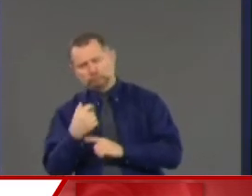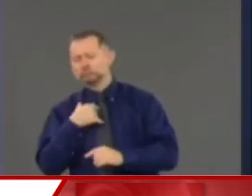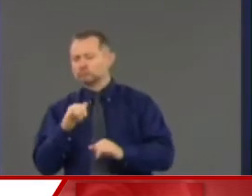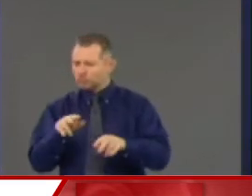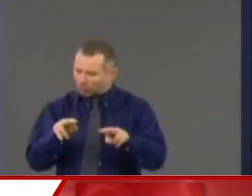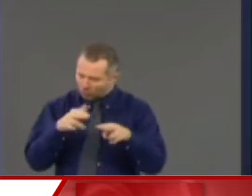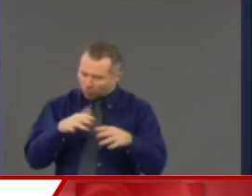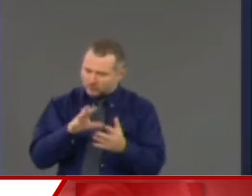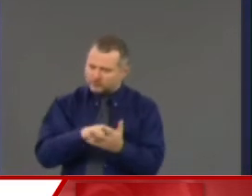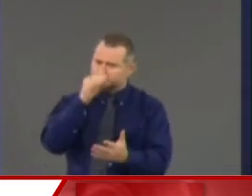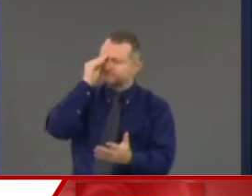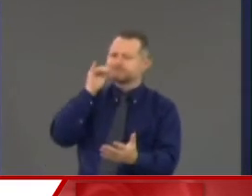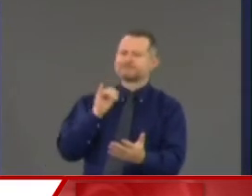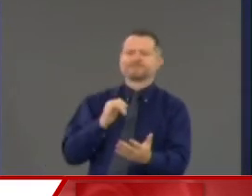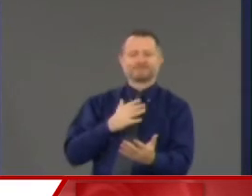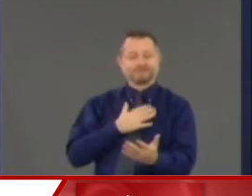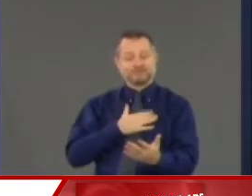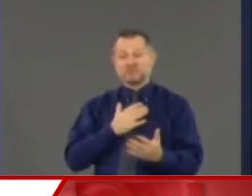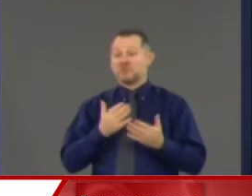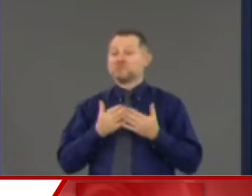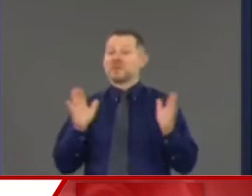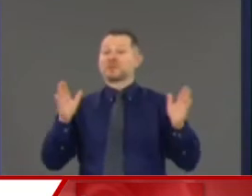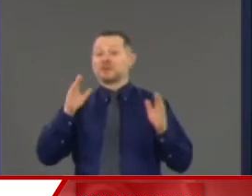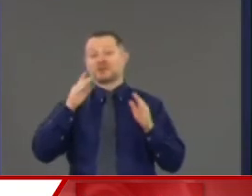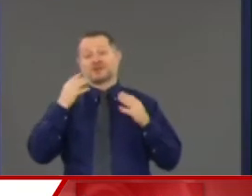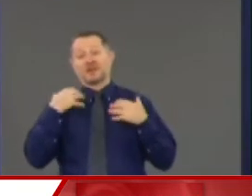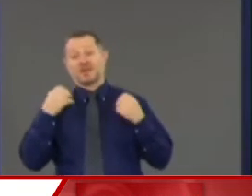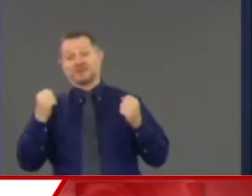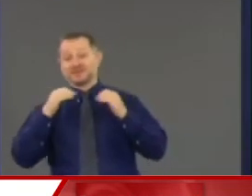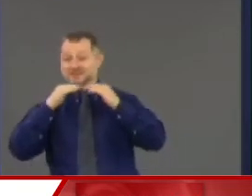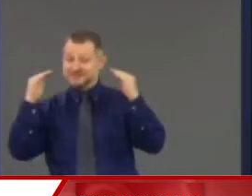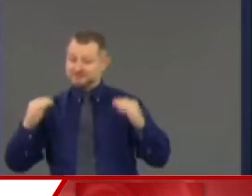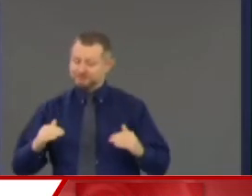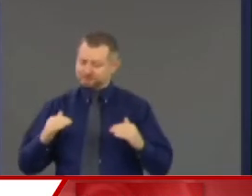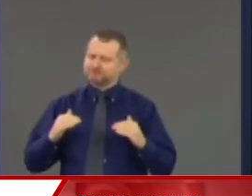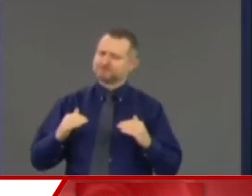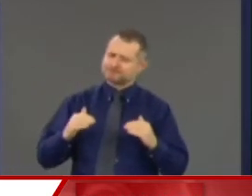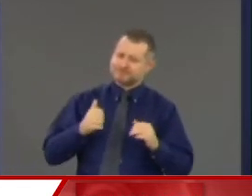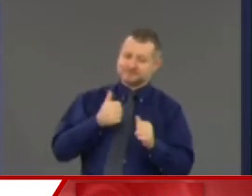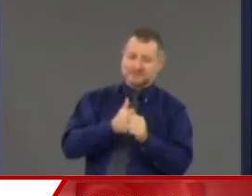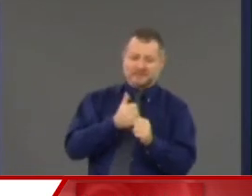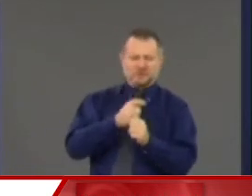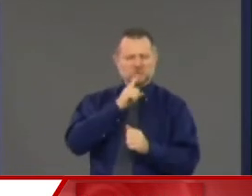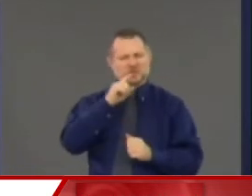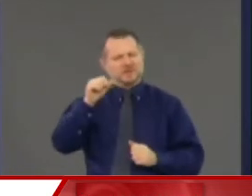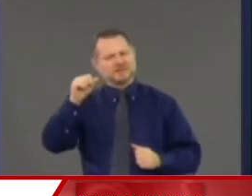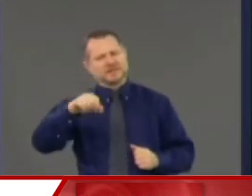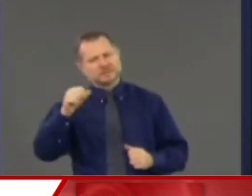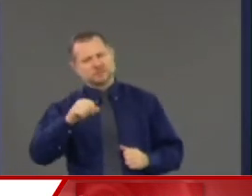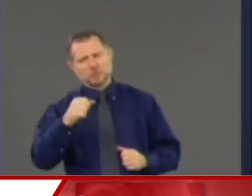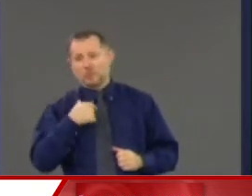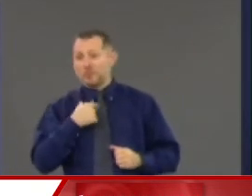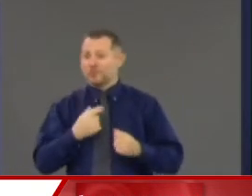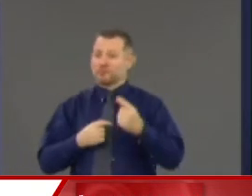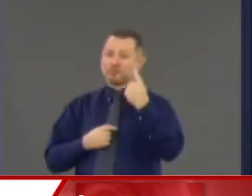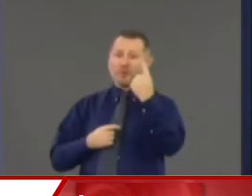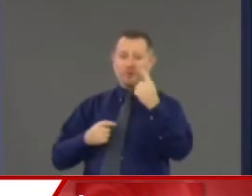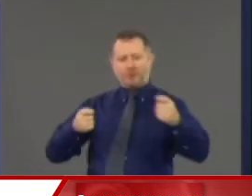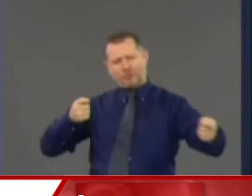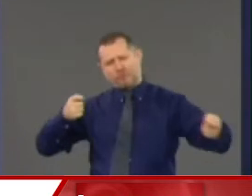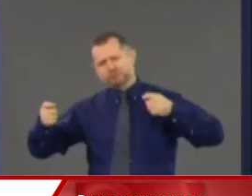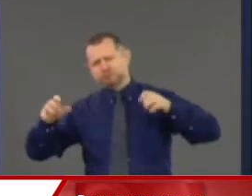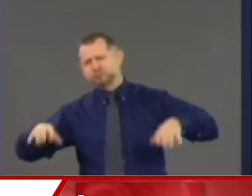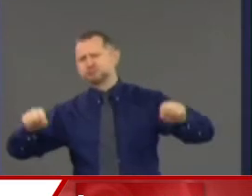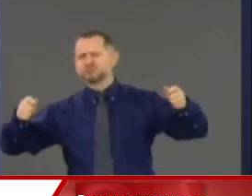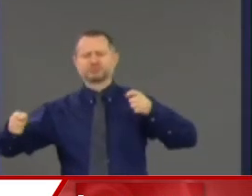Our public health system, we all talk about a public health system. Yeah, except there really is no public health system. Where is